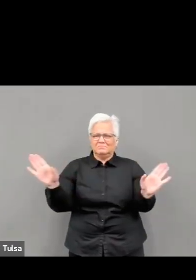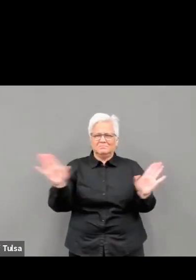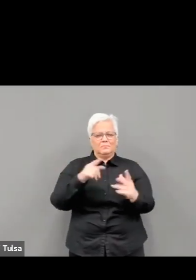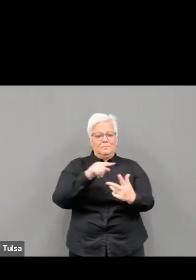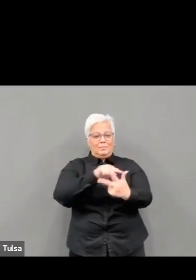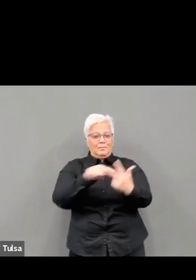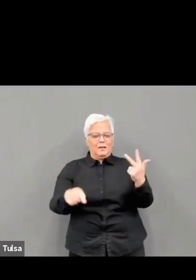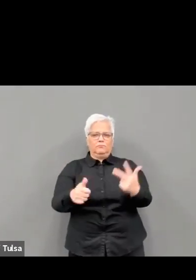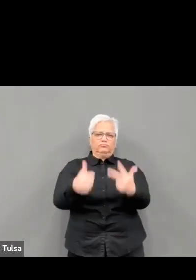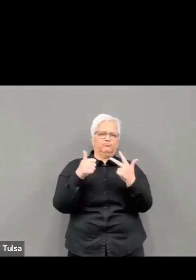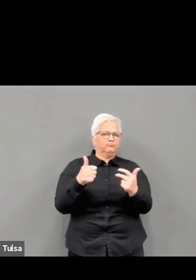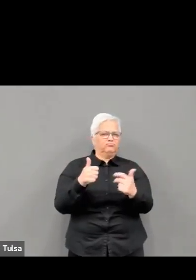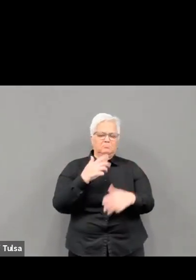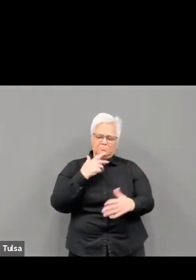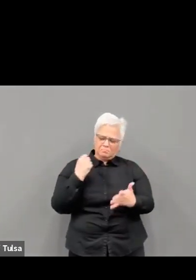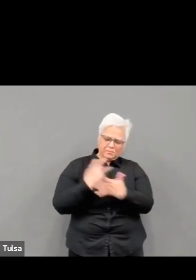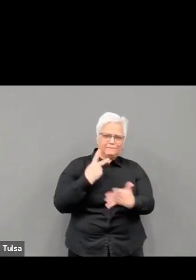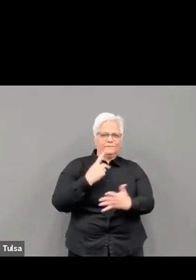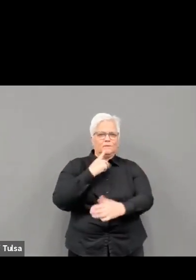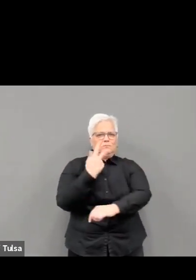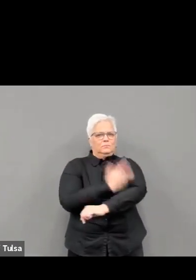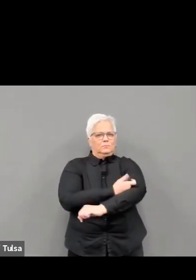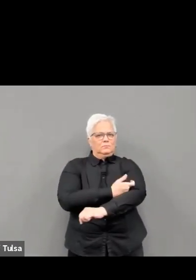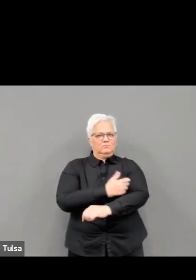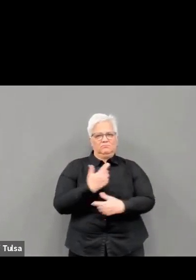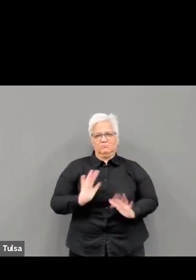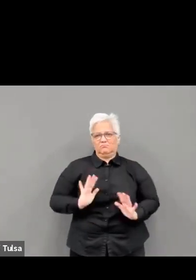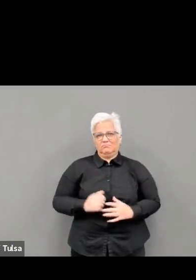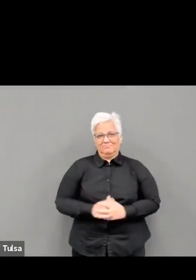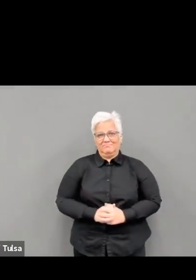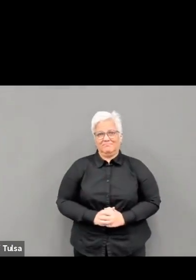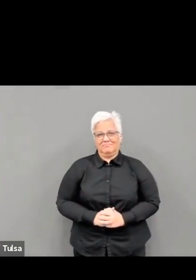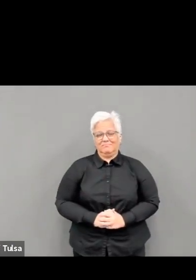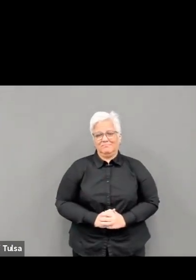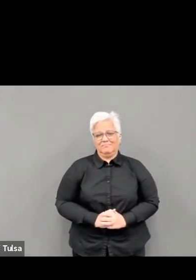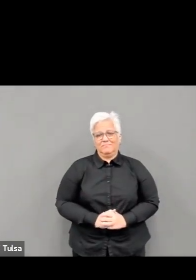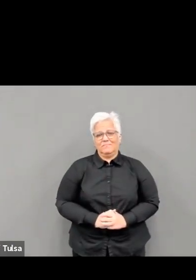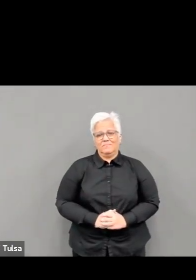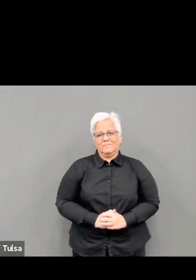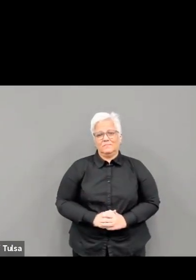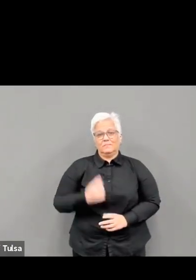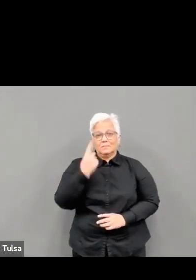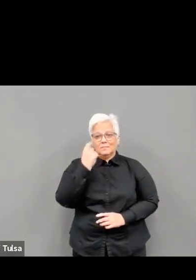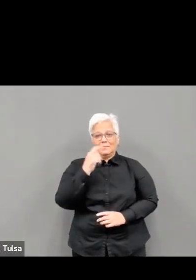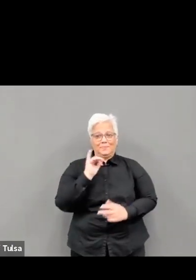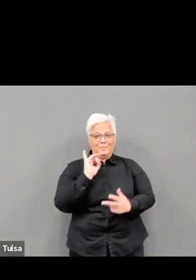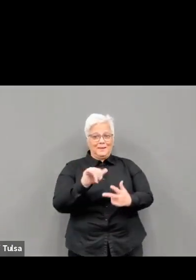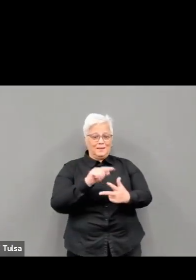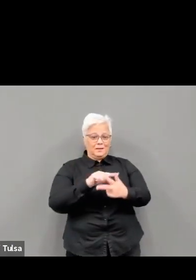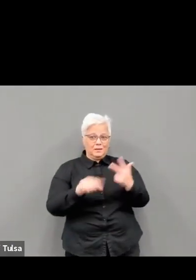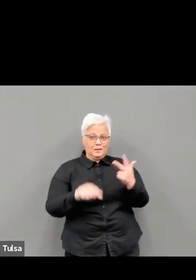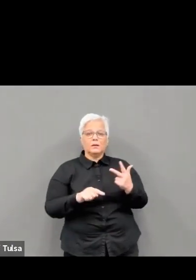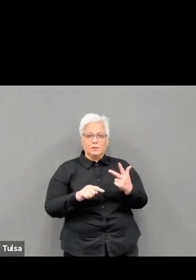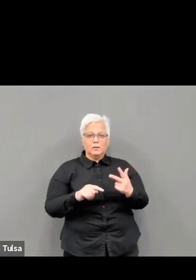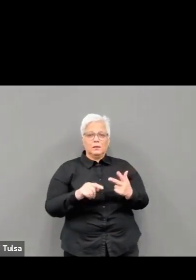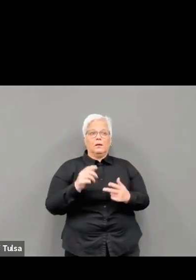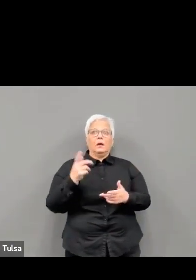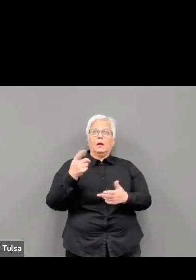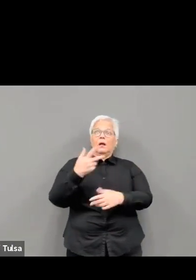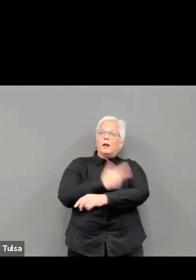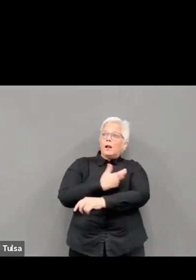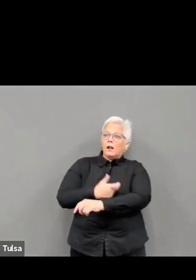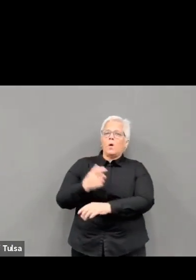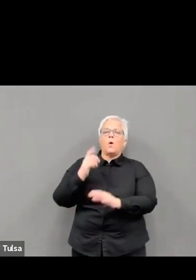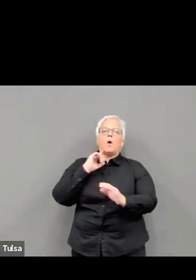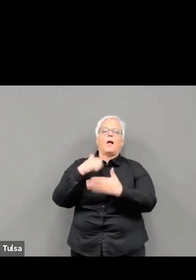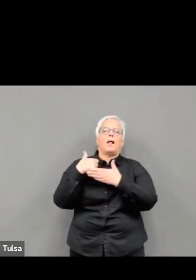all questions anyone might have about vaccine. It's normal to be conscious when something new comes along like this vaccine is. Wanting to know more is a